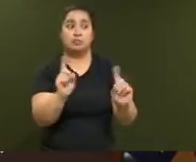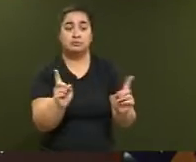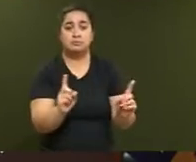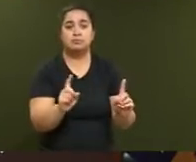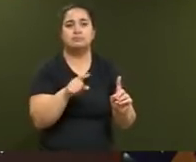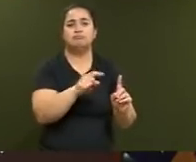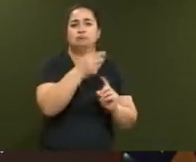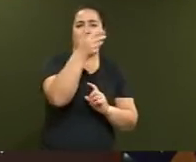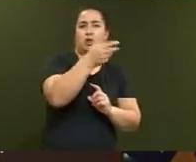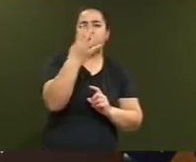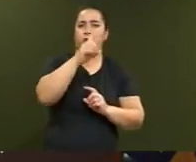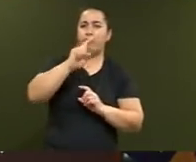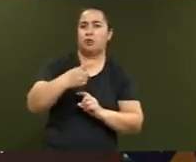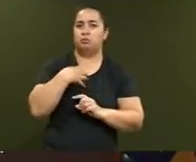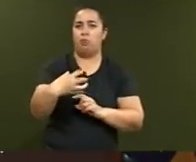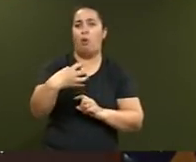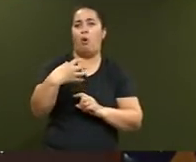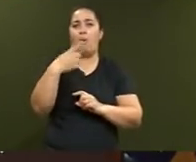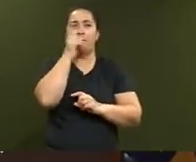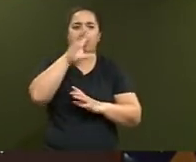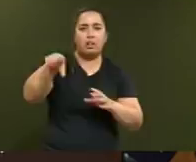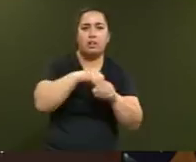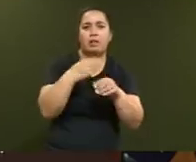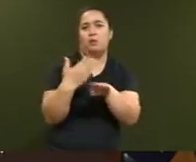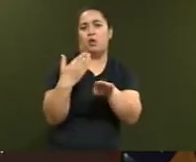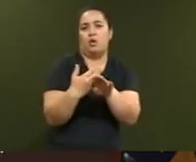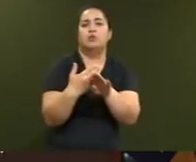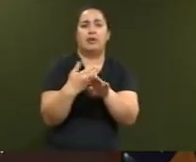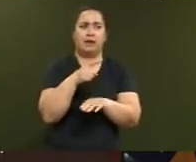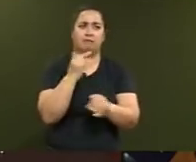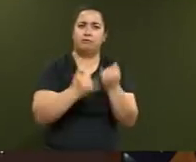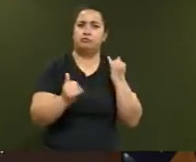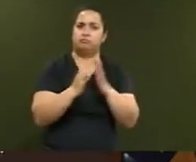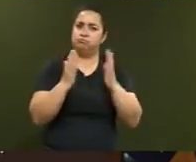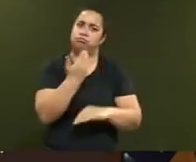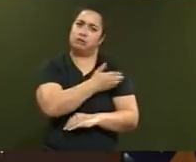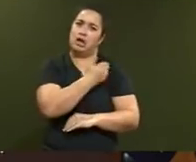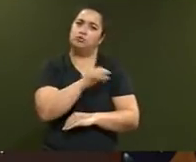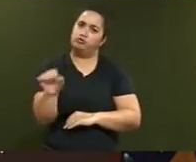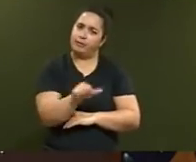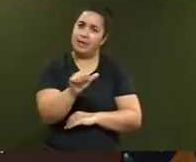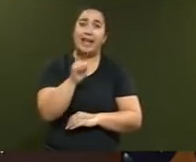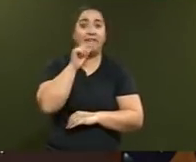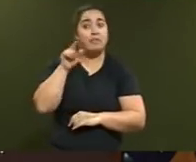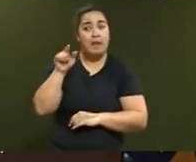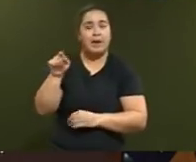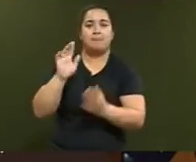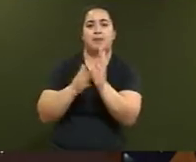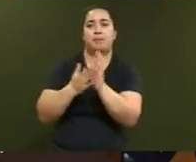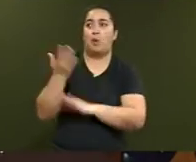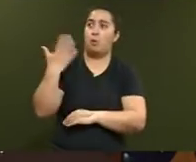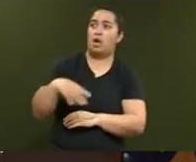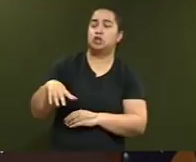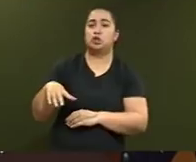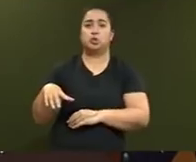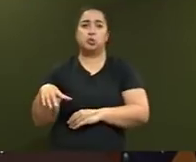94,000 more New Zealanders in work, something to be proud of. If that member wants to go around dissing our